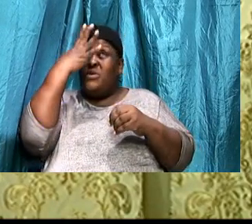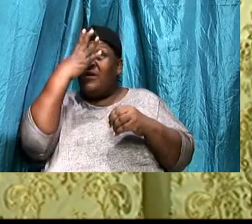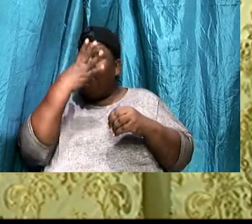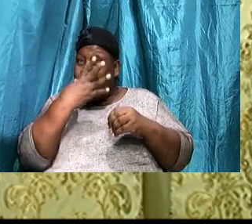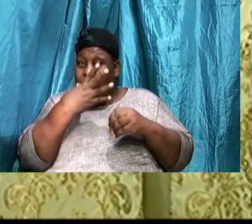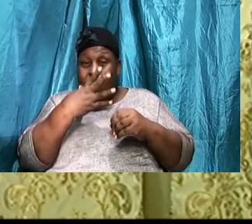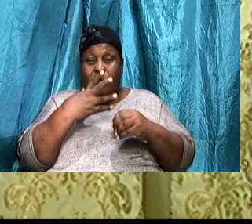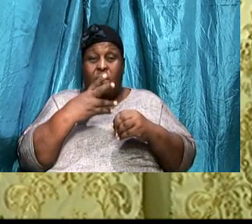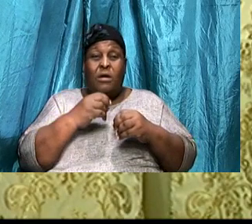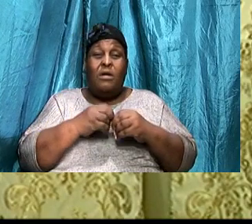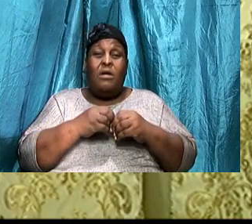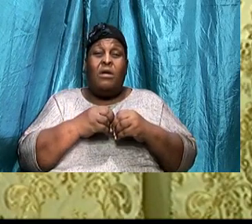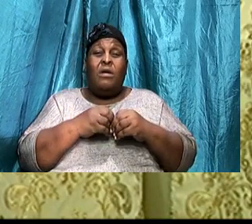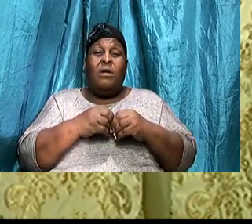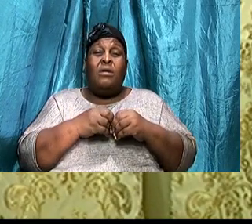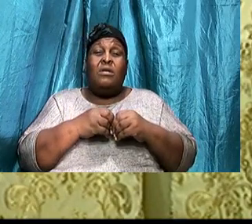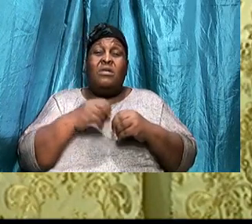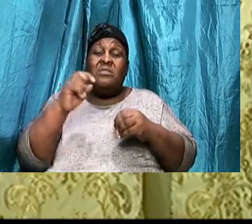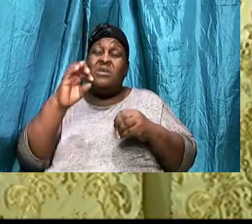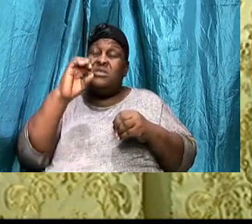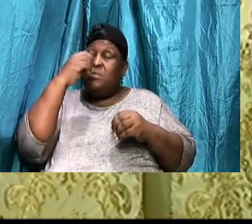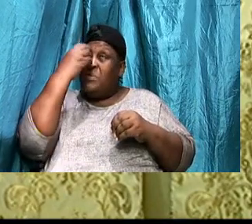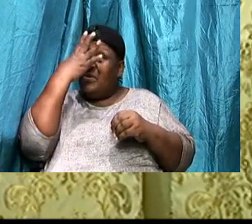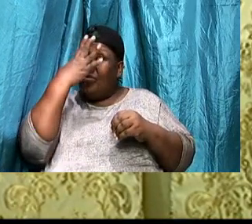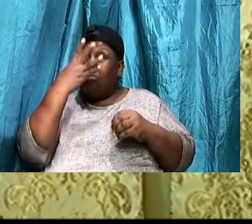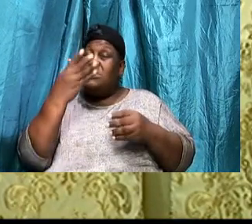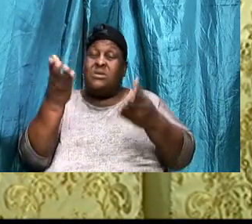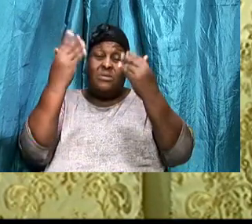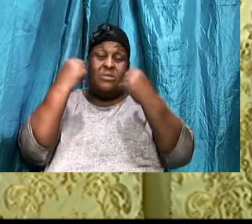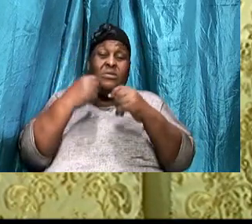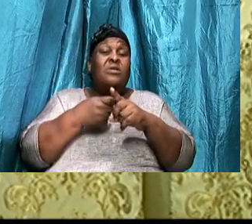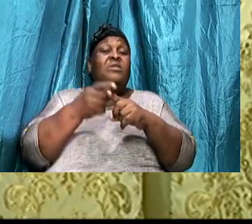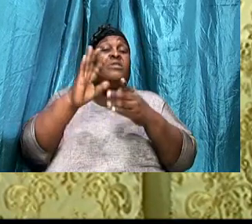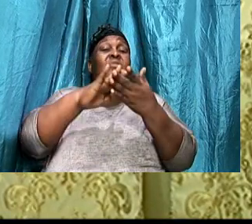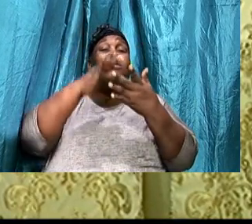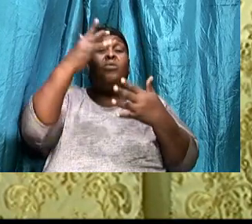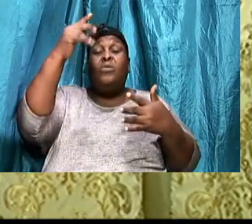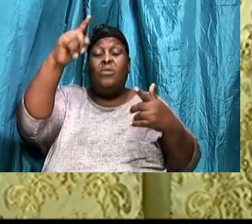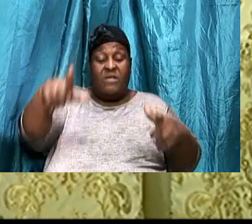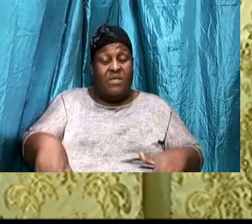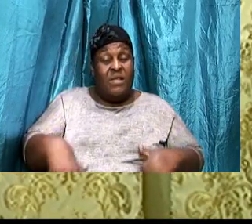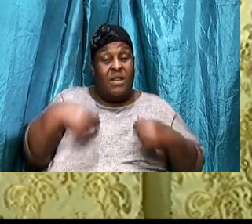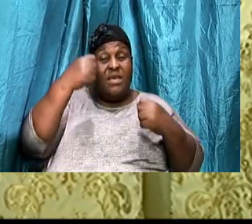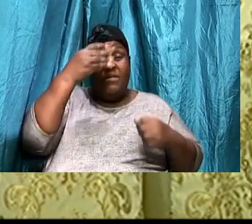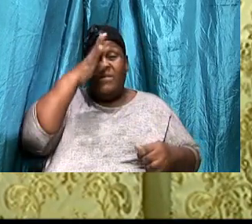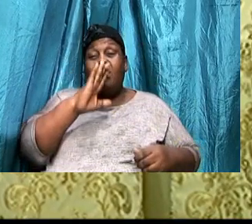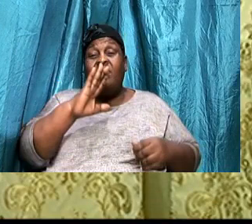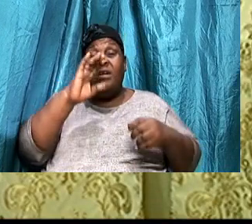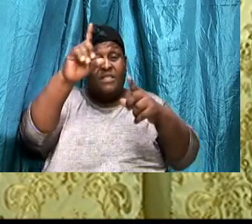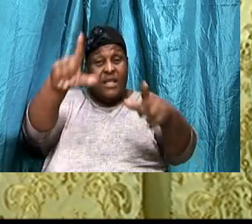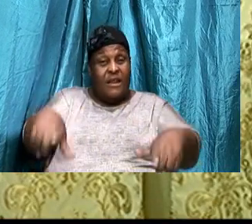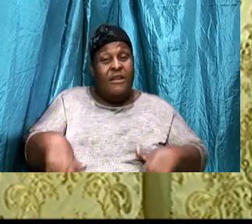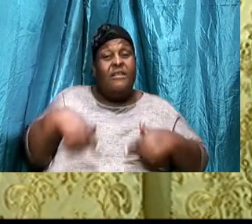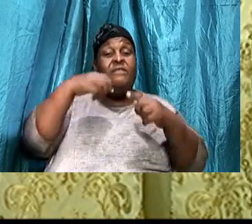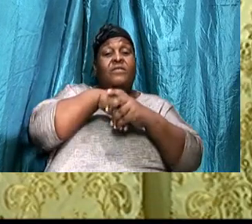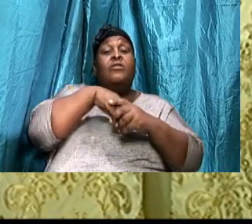men, This beauty, Comes from the glory, Of the living God, That dwells within you,